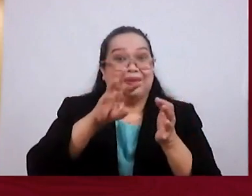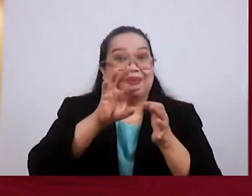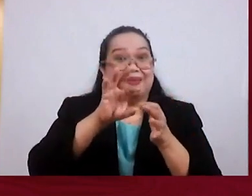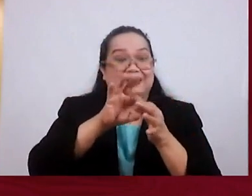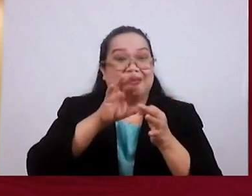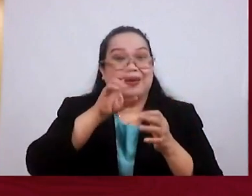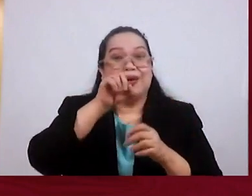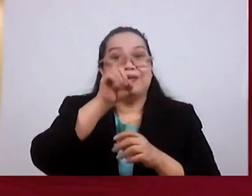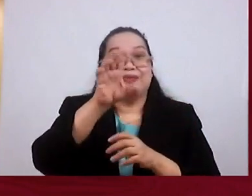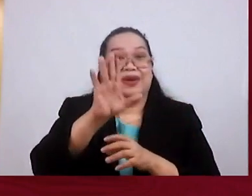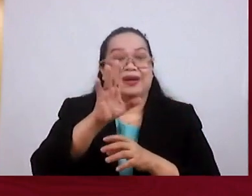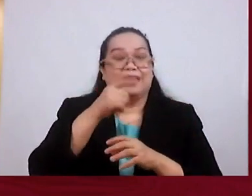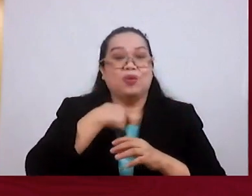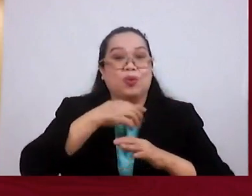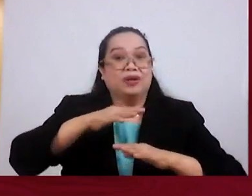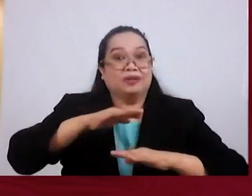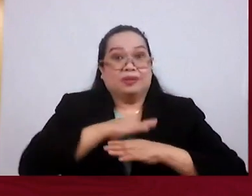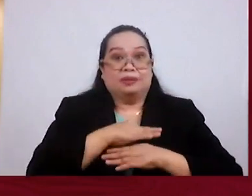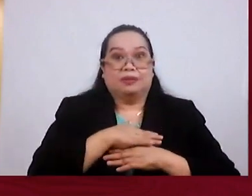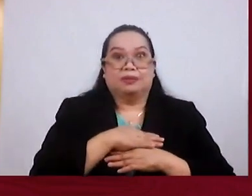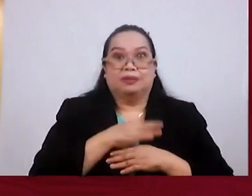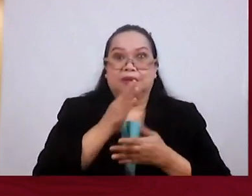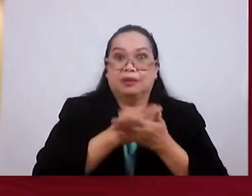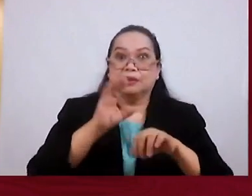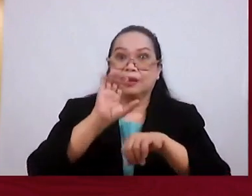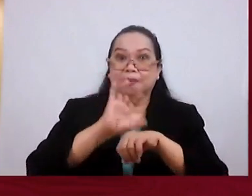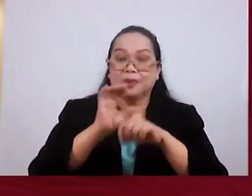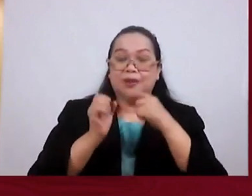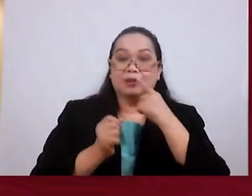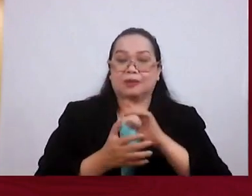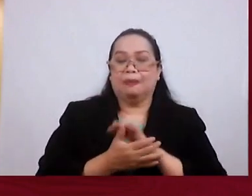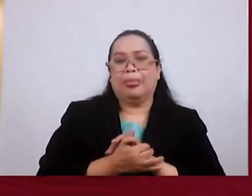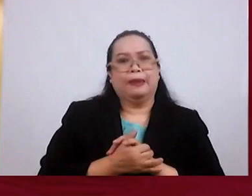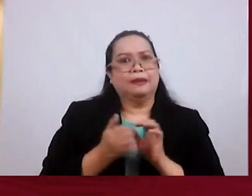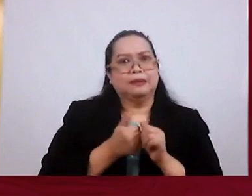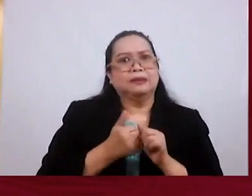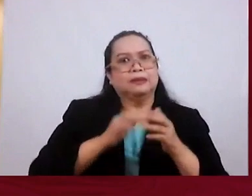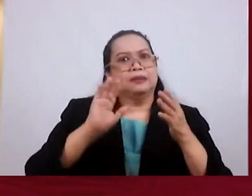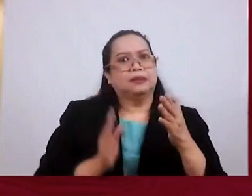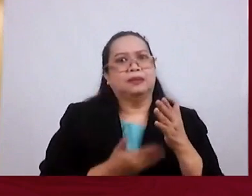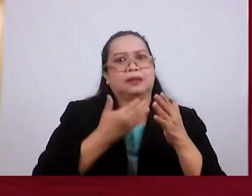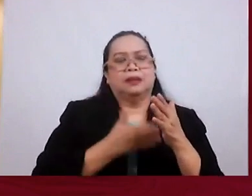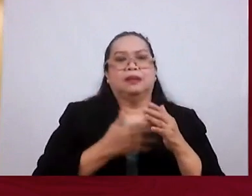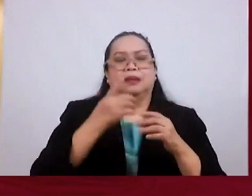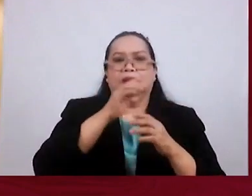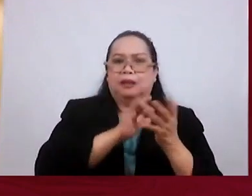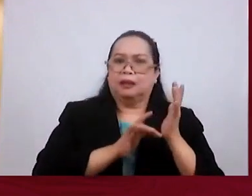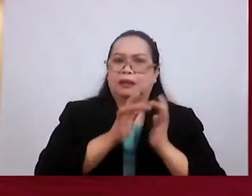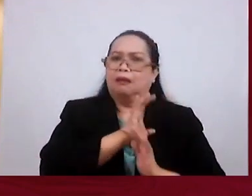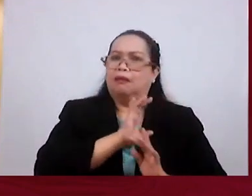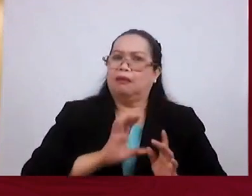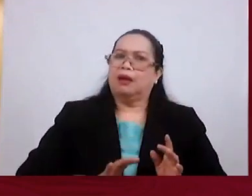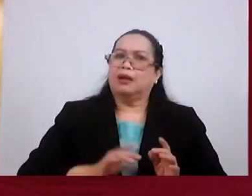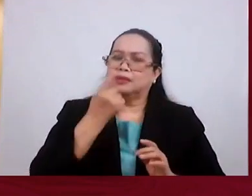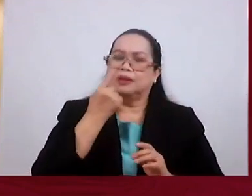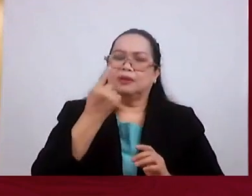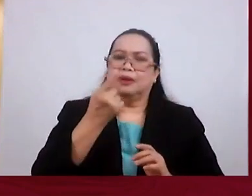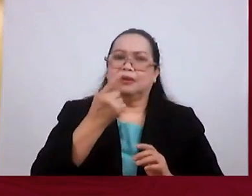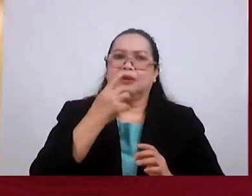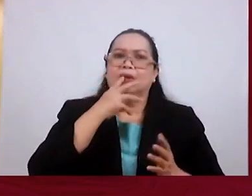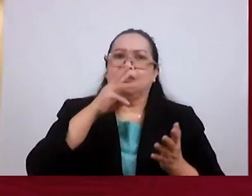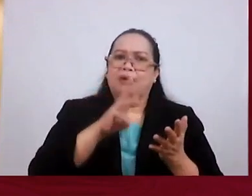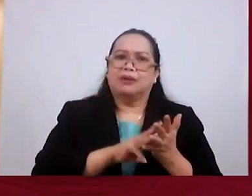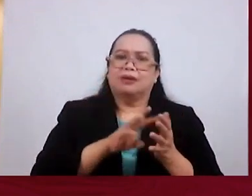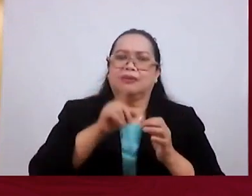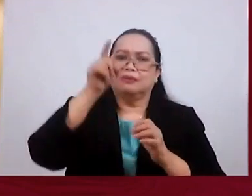Was satisfied And some churches Were saying Every time you sing The song in Christ alone Will you change the words The